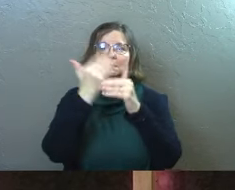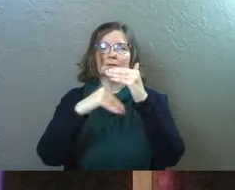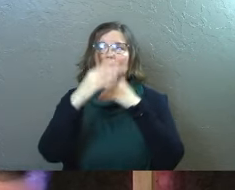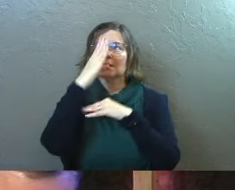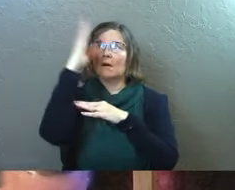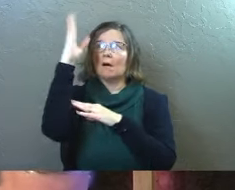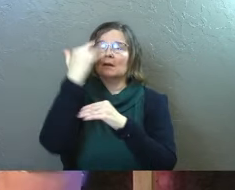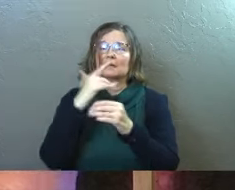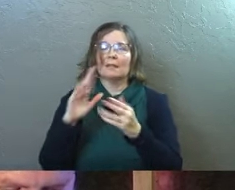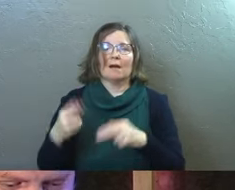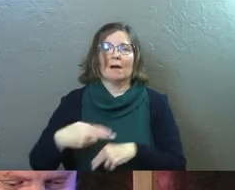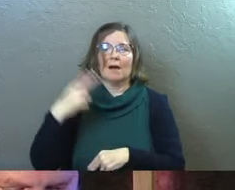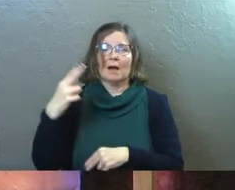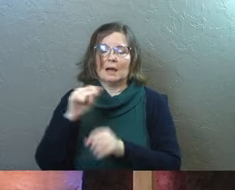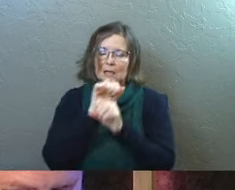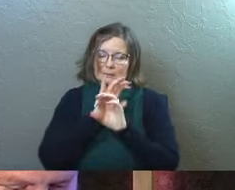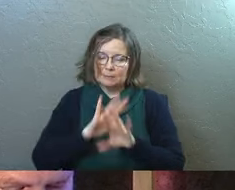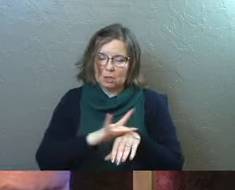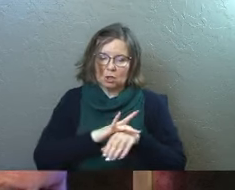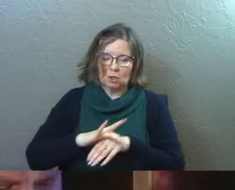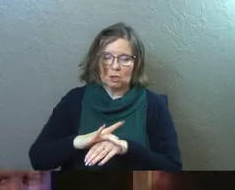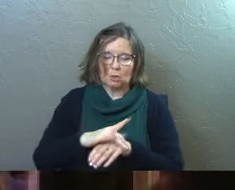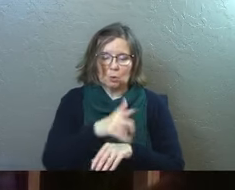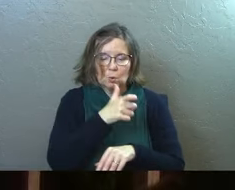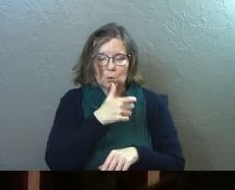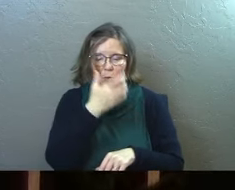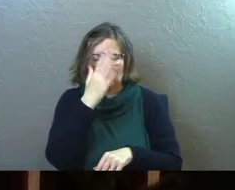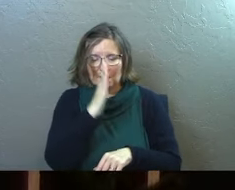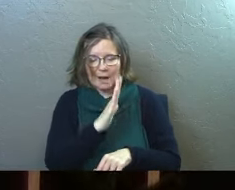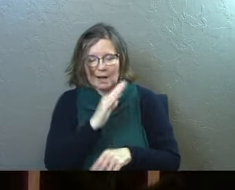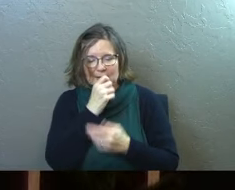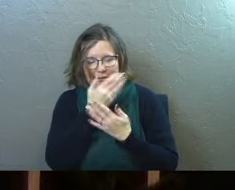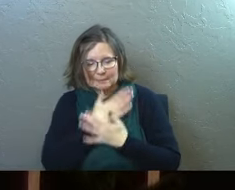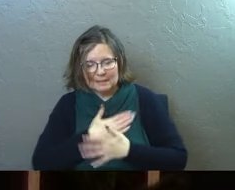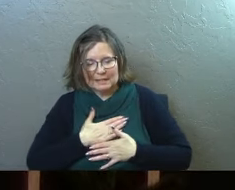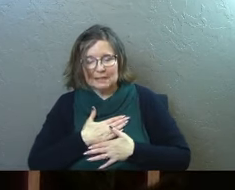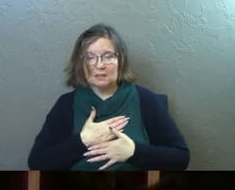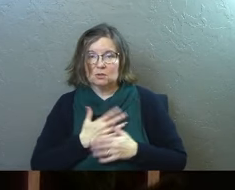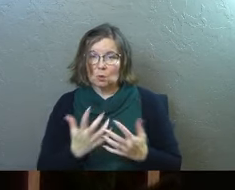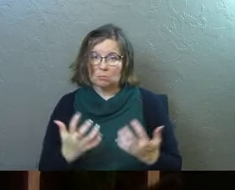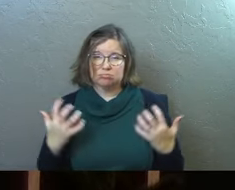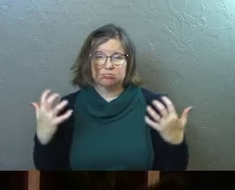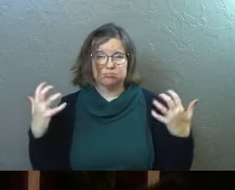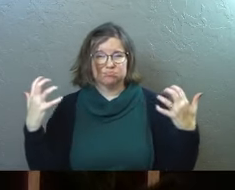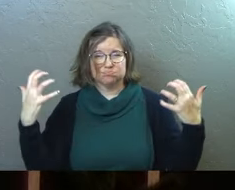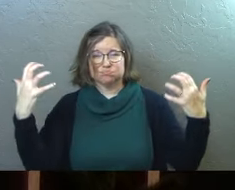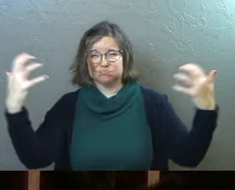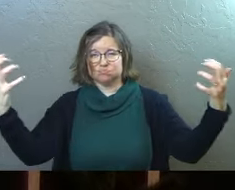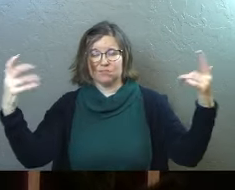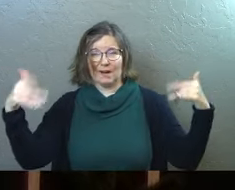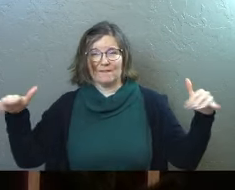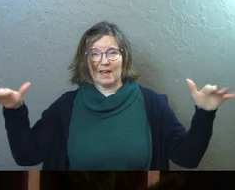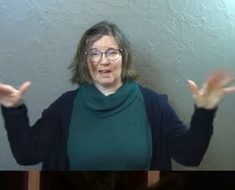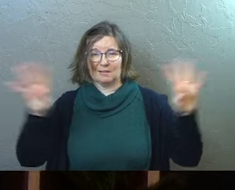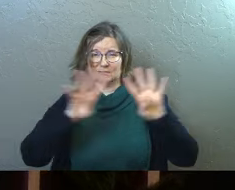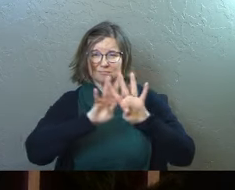and peace on earth to those with whom God is pleased. So it's a vast host suddenly emerges. This freaks them out